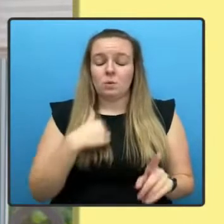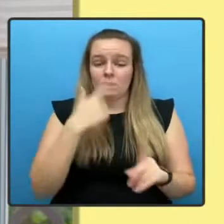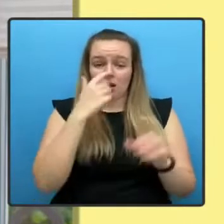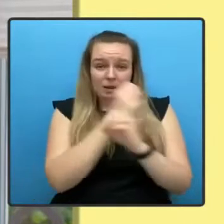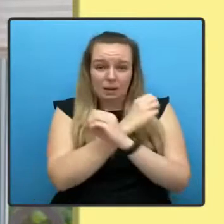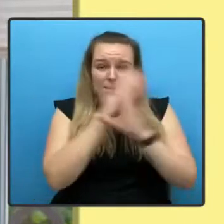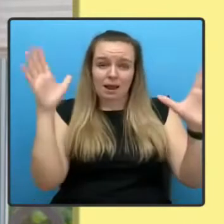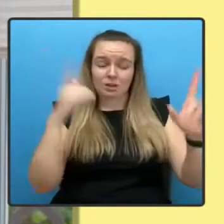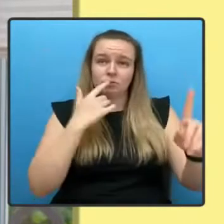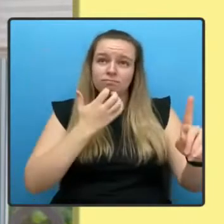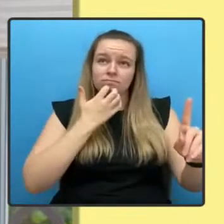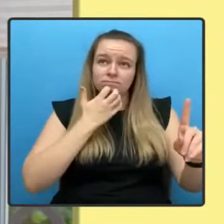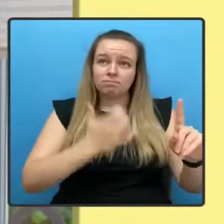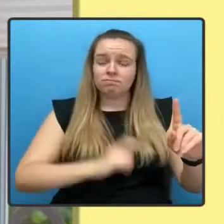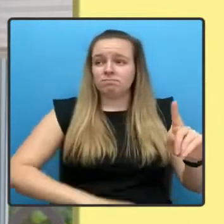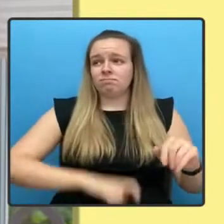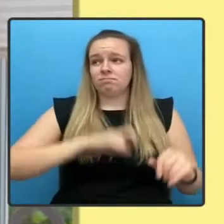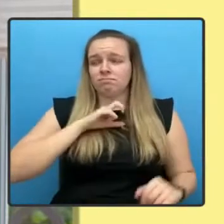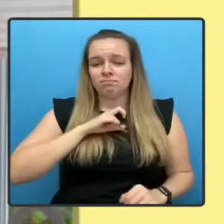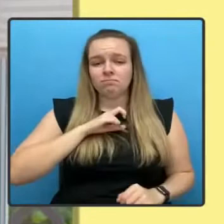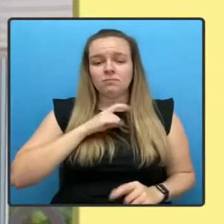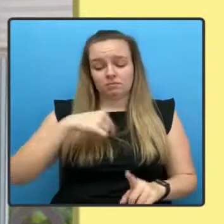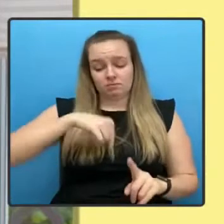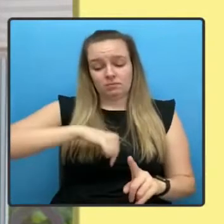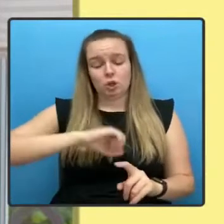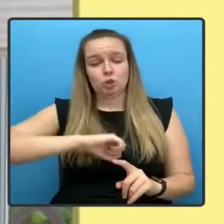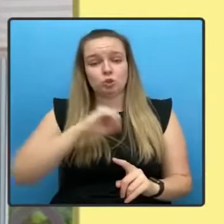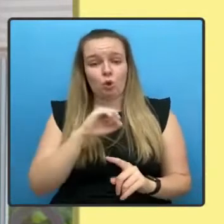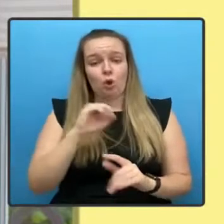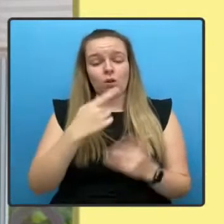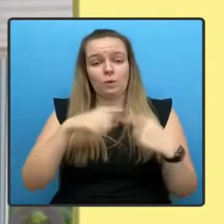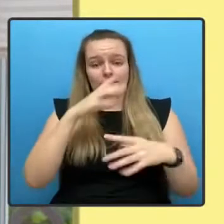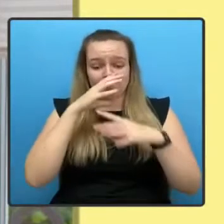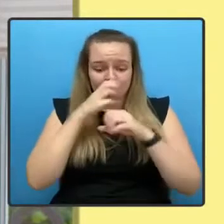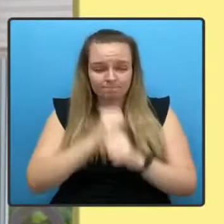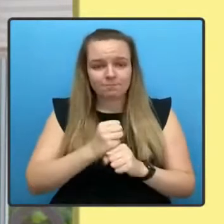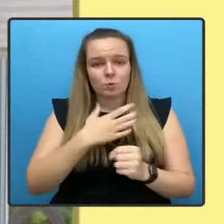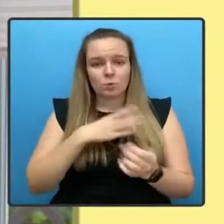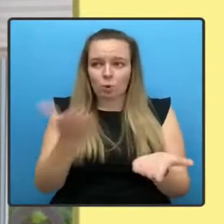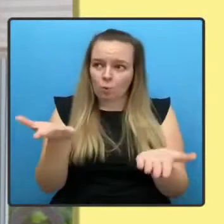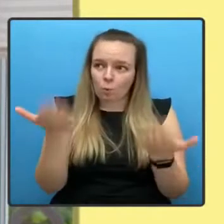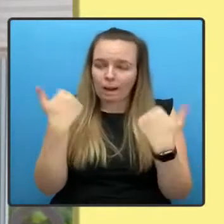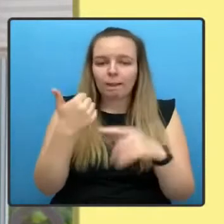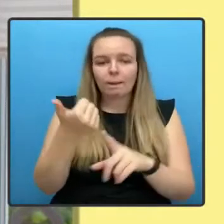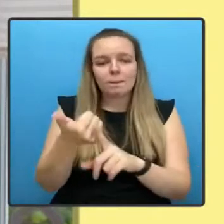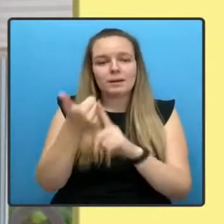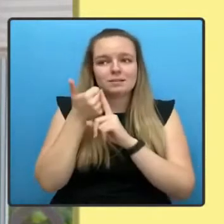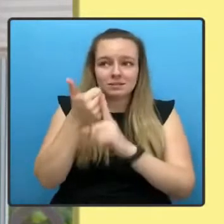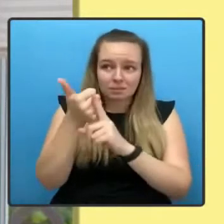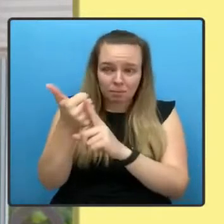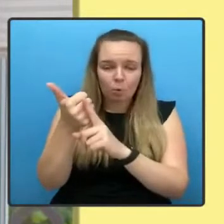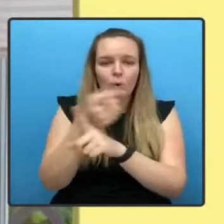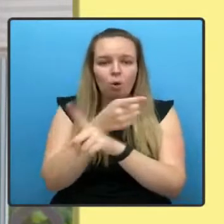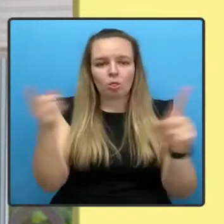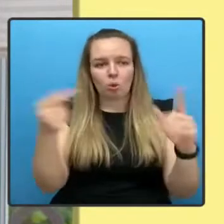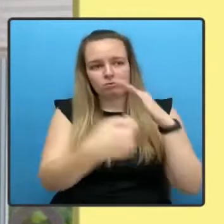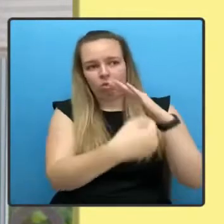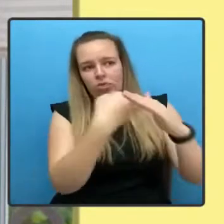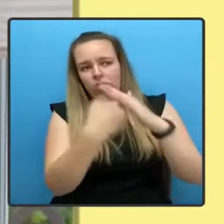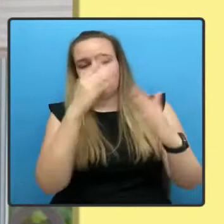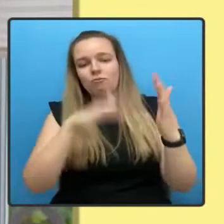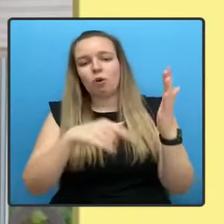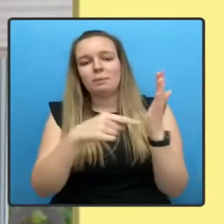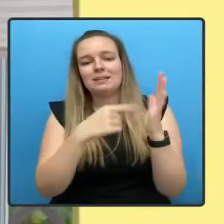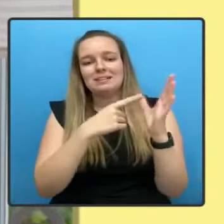In Scotland, we are committed to welcoming and supporting those fleeing the Taliban. The UK has